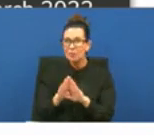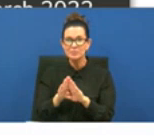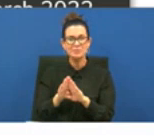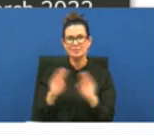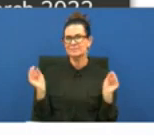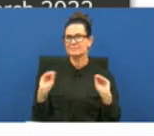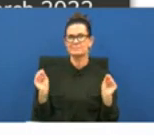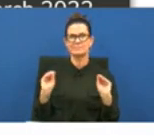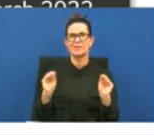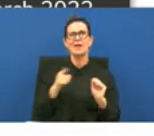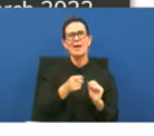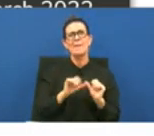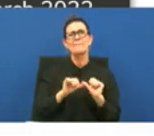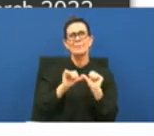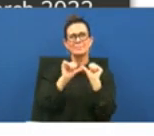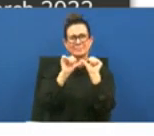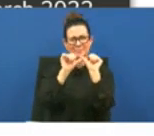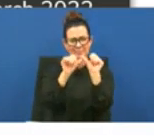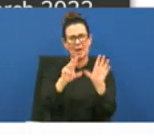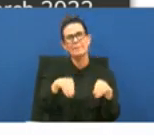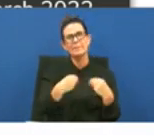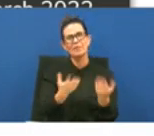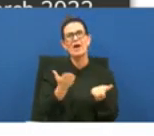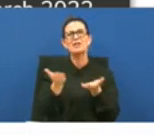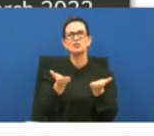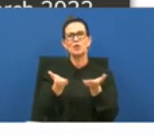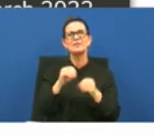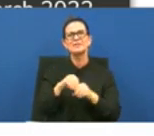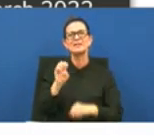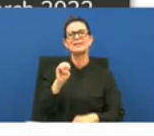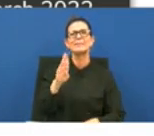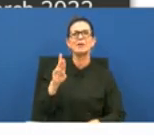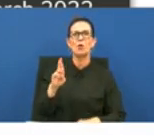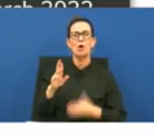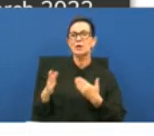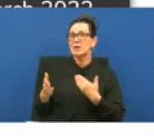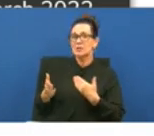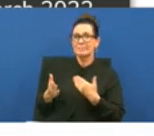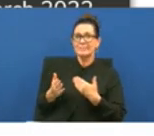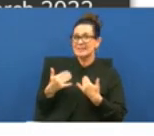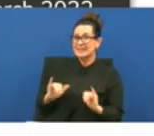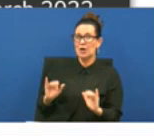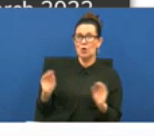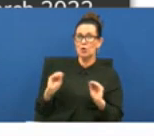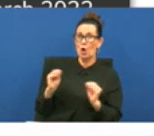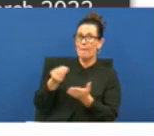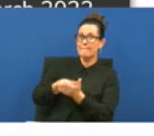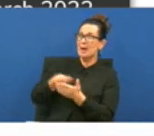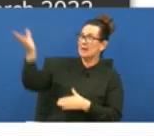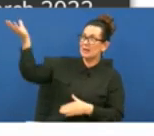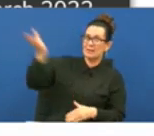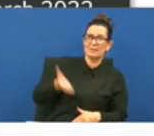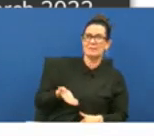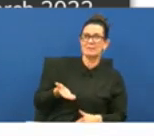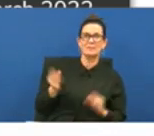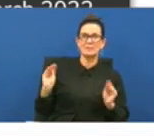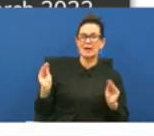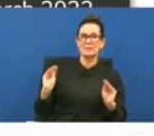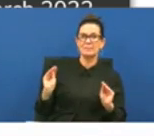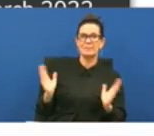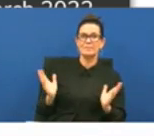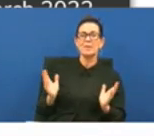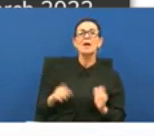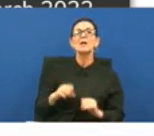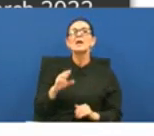provide services for the individuals here in east baton ruch parish in spite of not having a reimbursement structure in place part